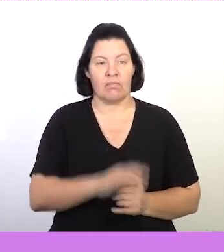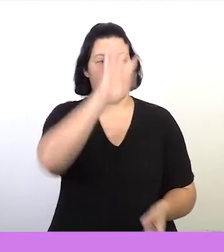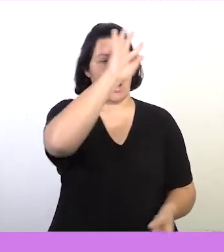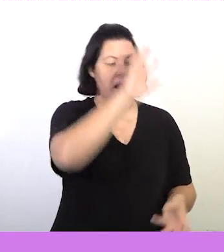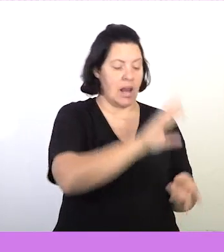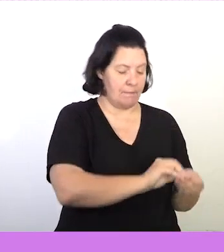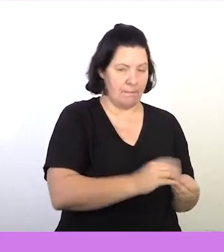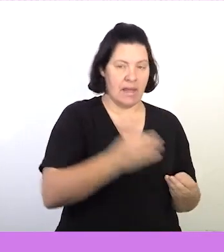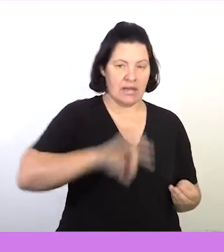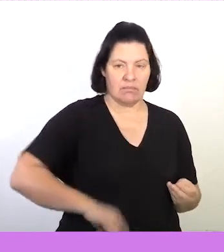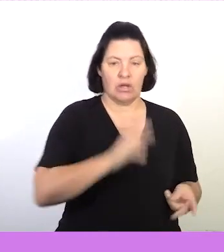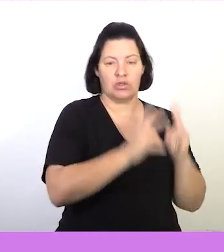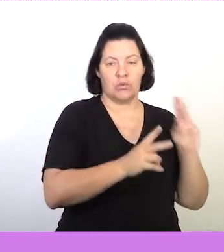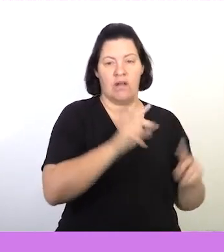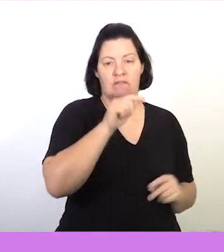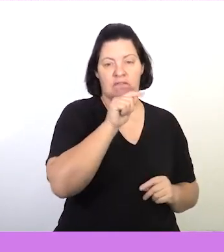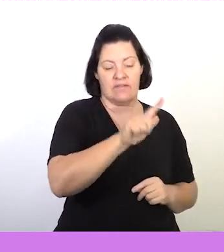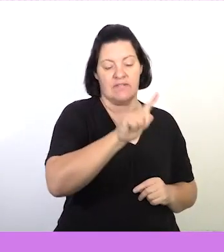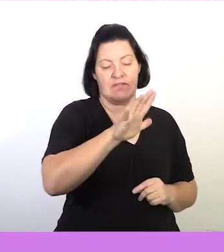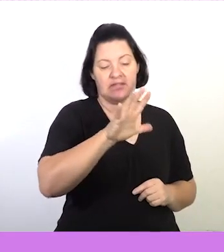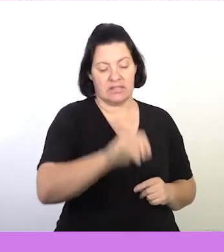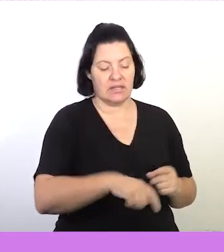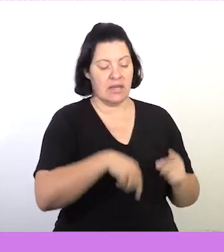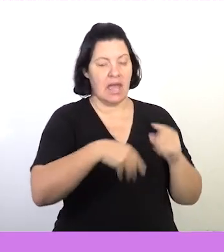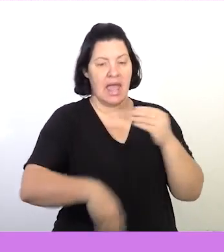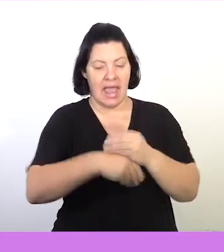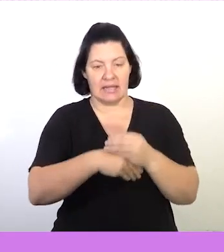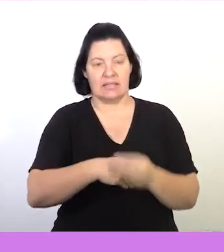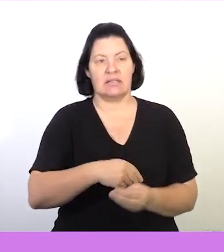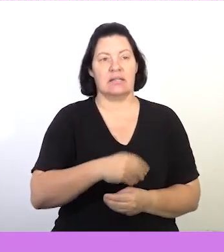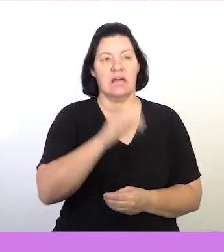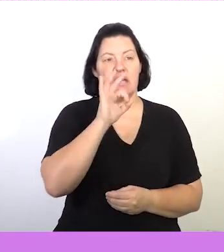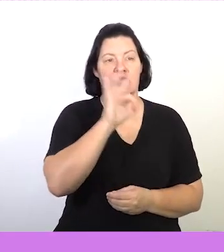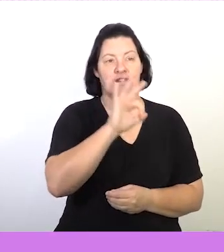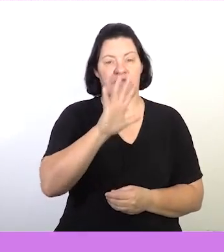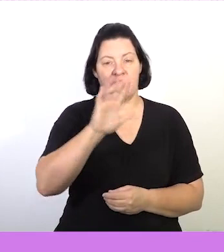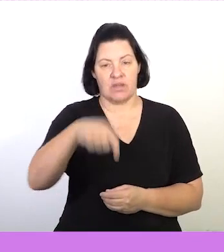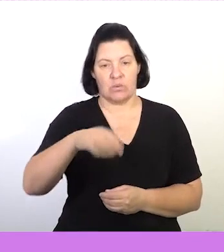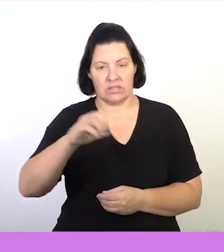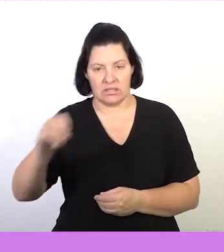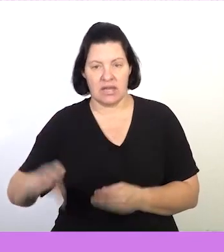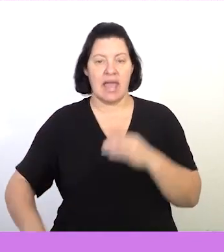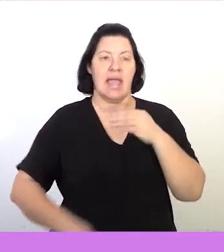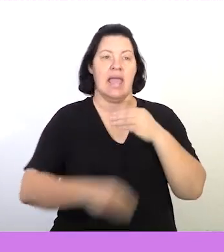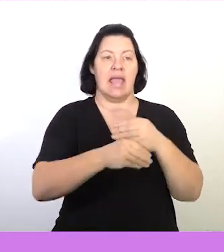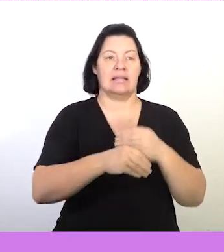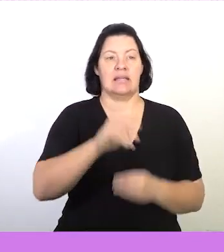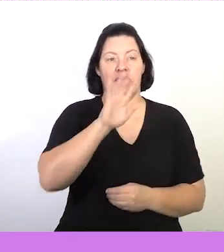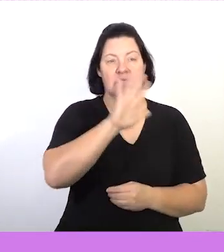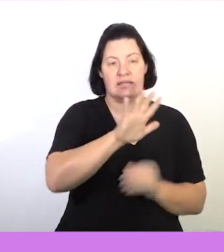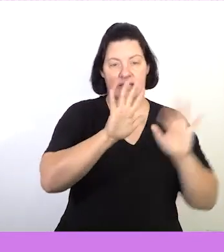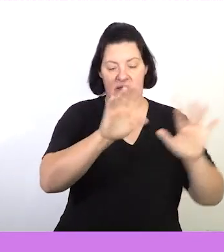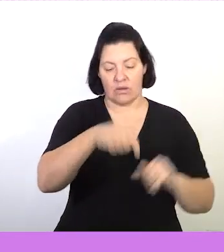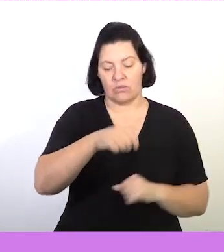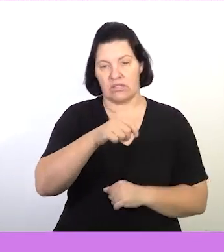Let's add all our income. So 12,750 rand plus the 35,000 rand. That's the commission plus the bonus of 10